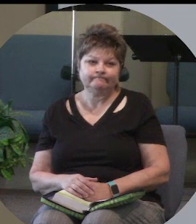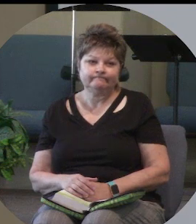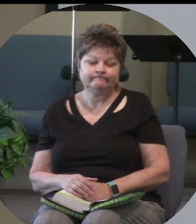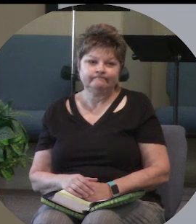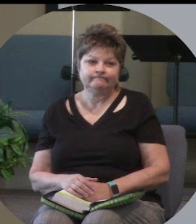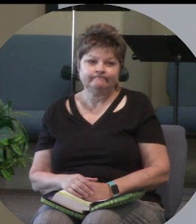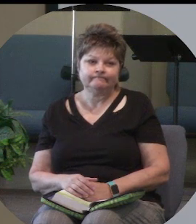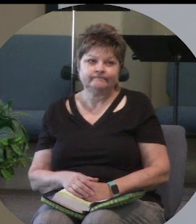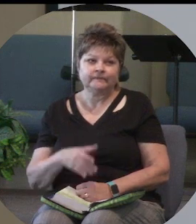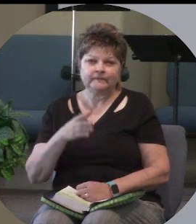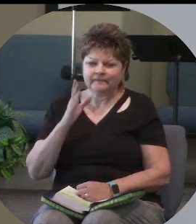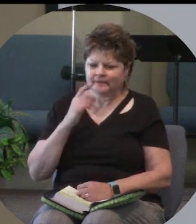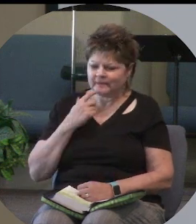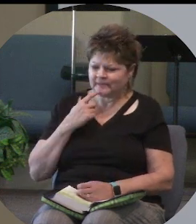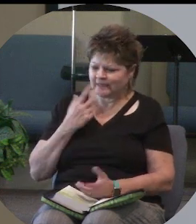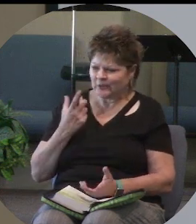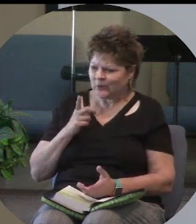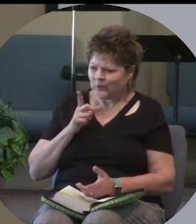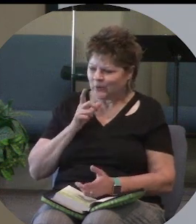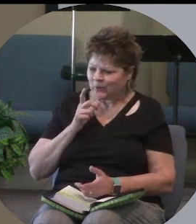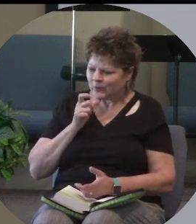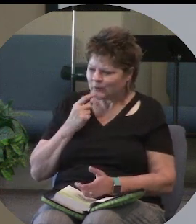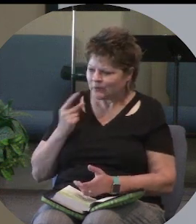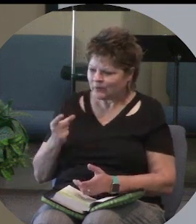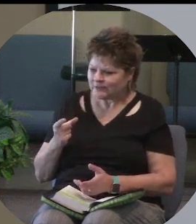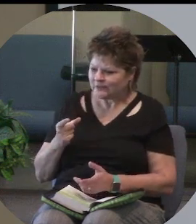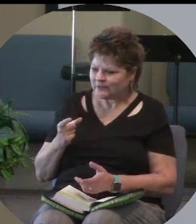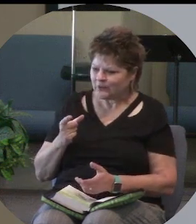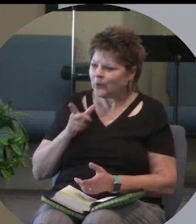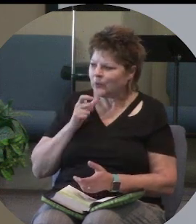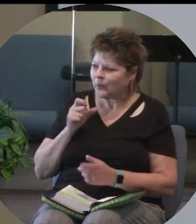And God's saying who told you who I can and can't forgive?